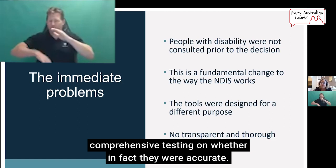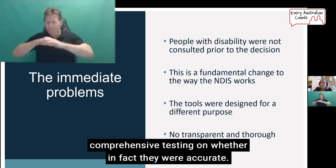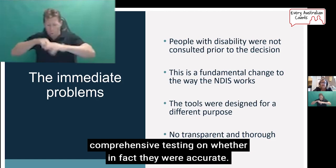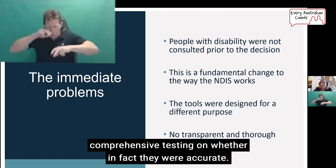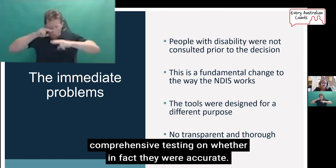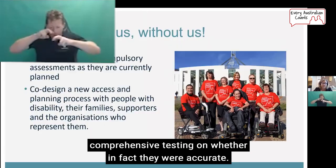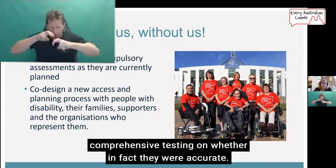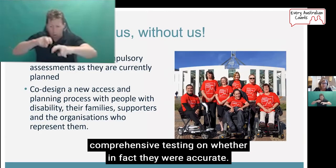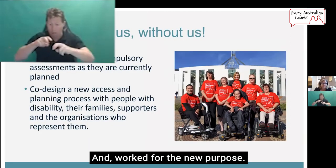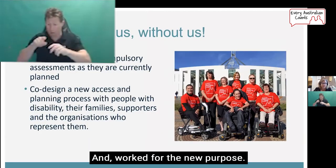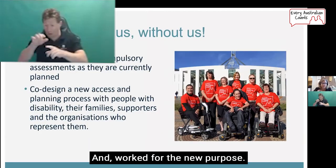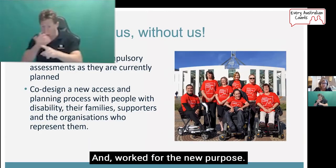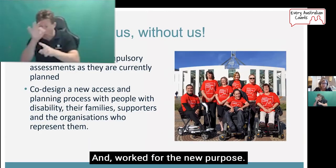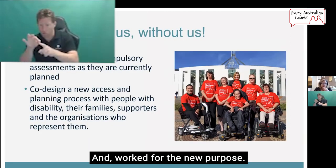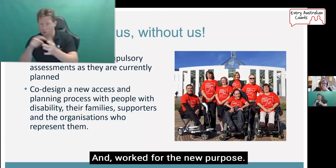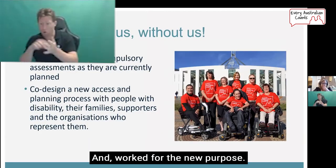accurate.